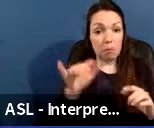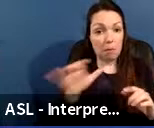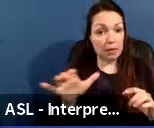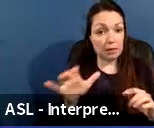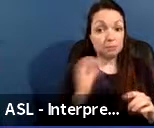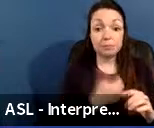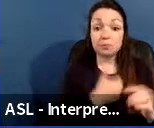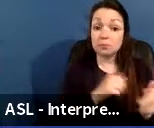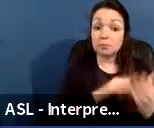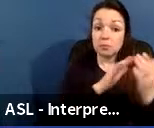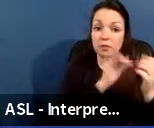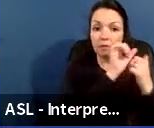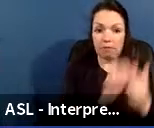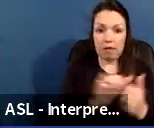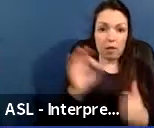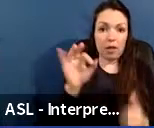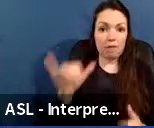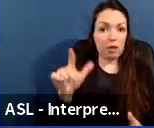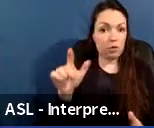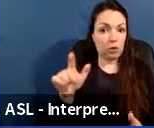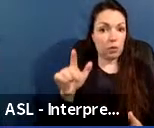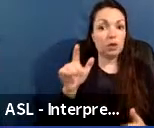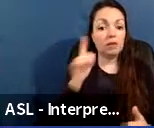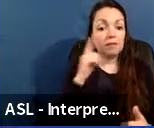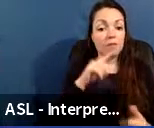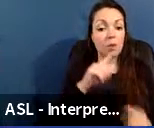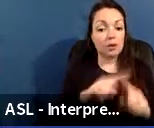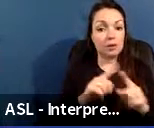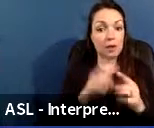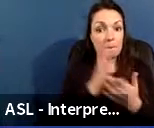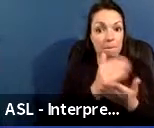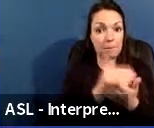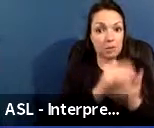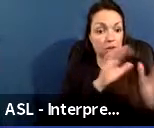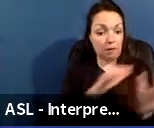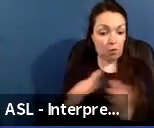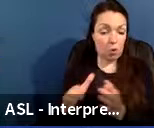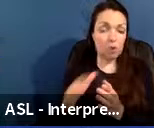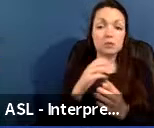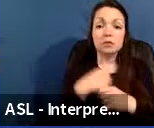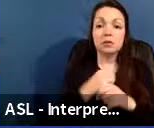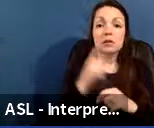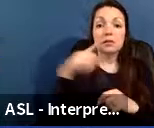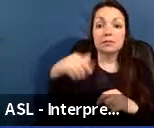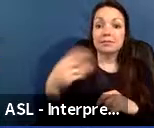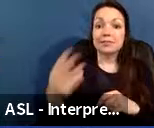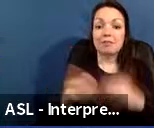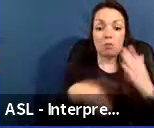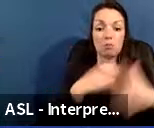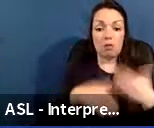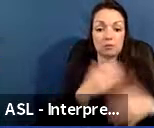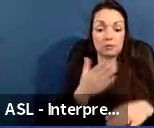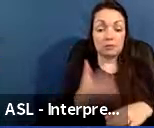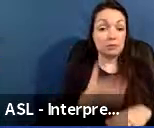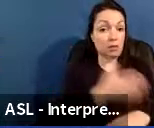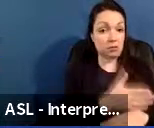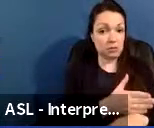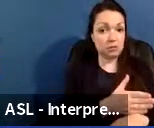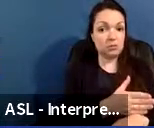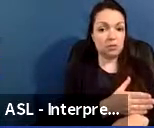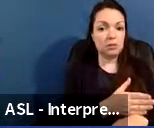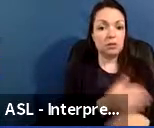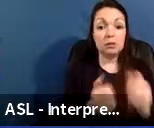FY21 methodology for capital budget categories, but we're also making several project process enhancements. Most notably,